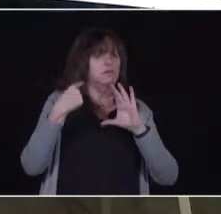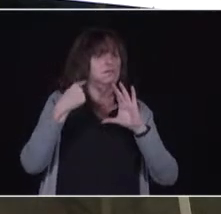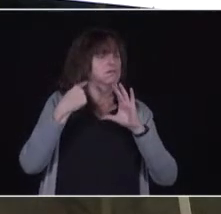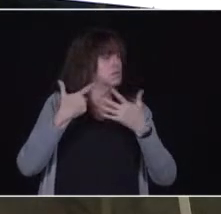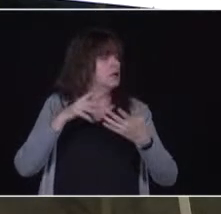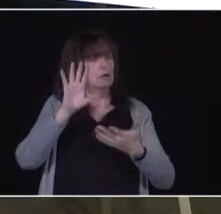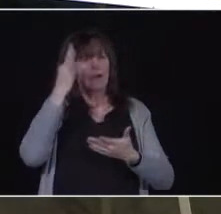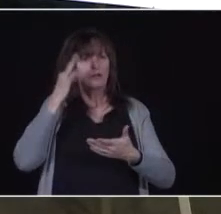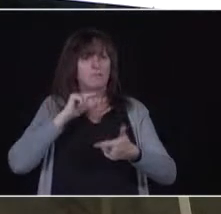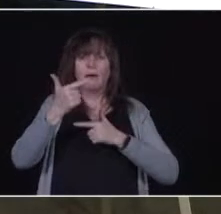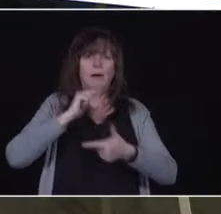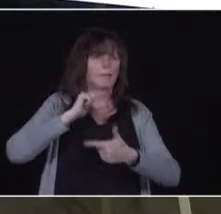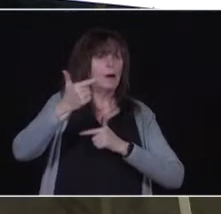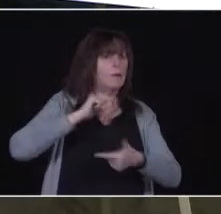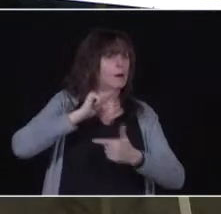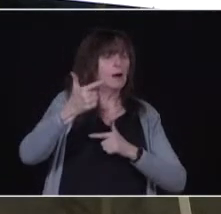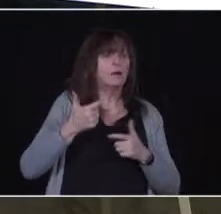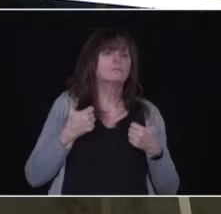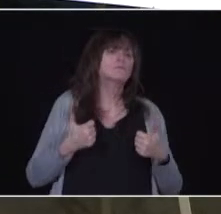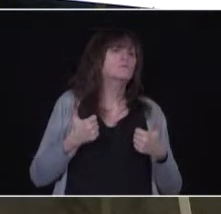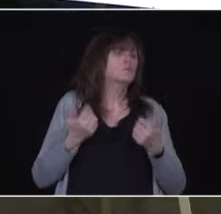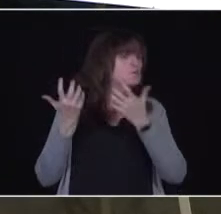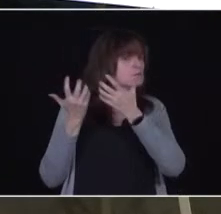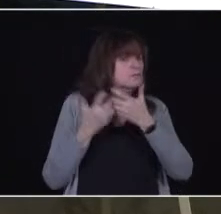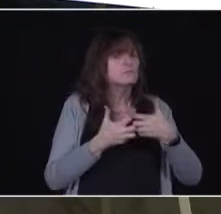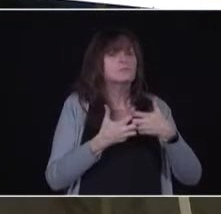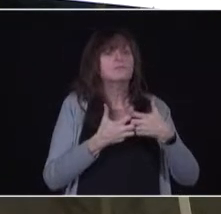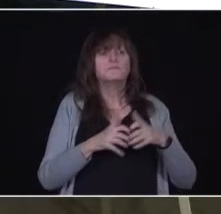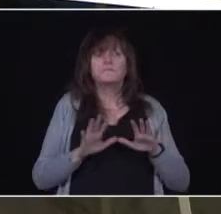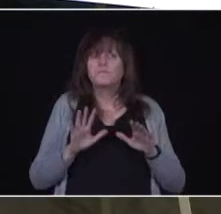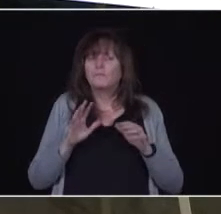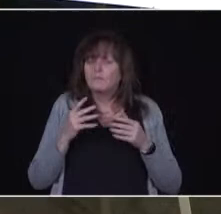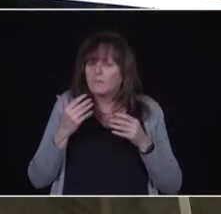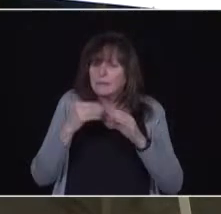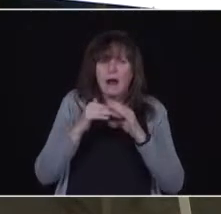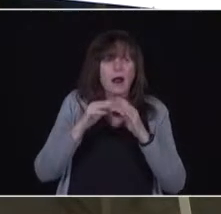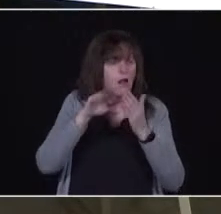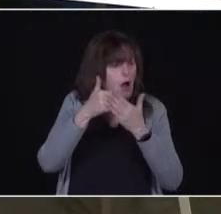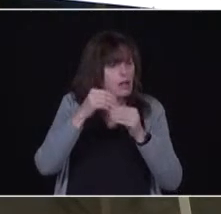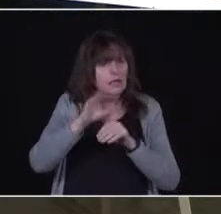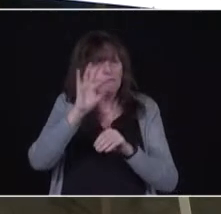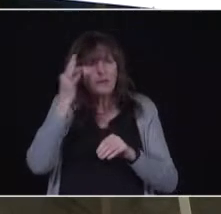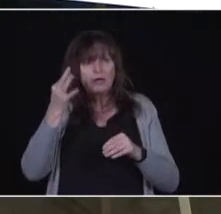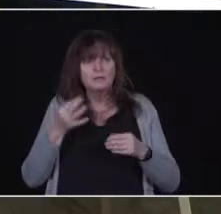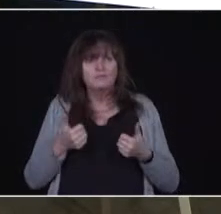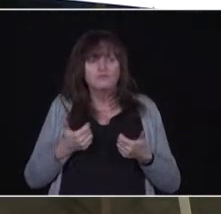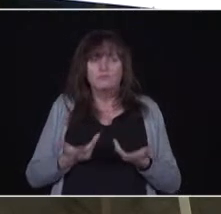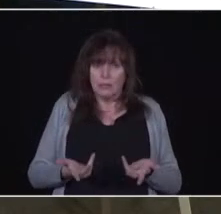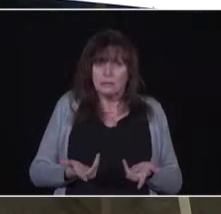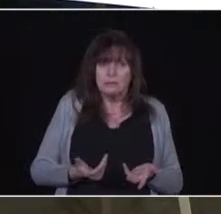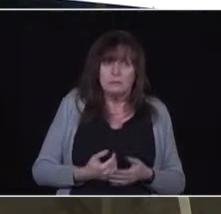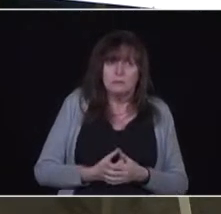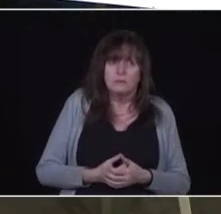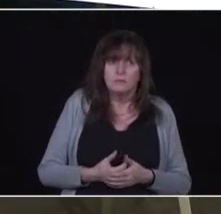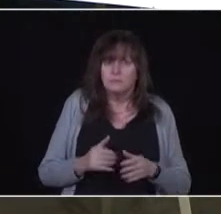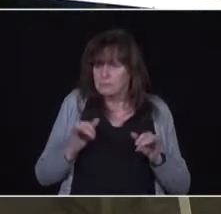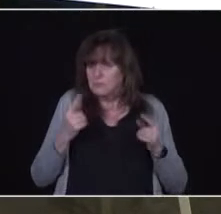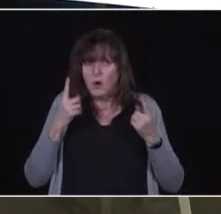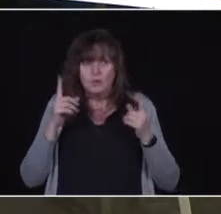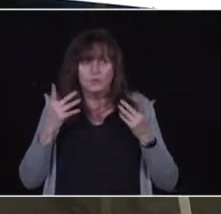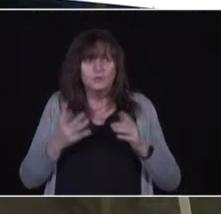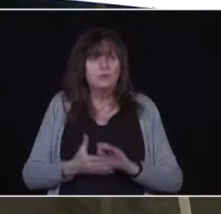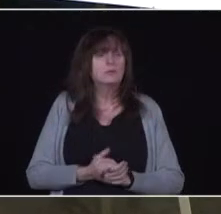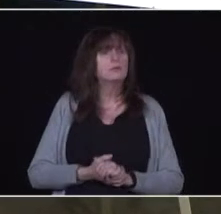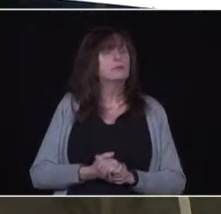through the system is French and the email that you would get back to confirm your appointment will also be in French. that's going to work. On the call,